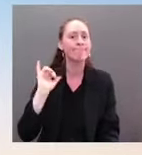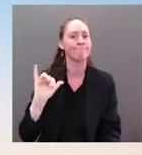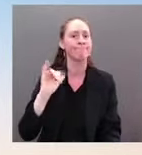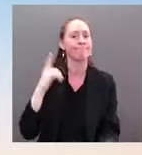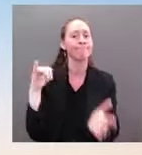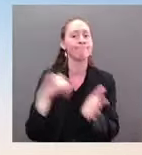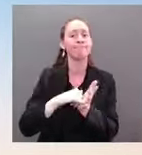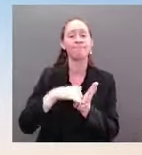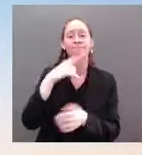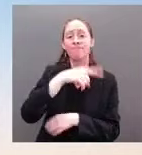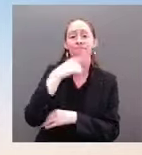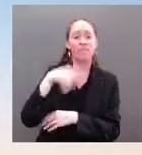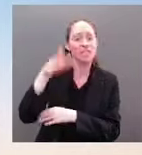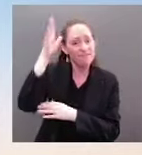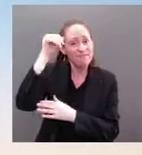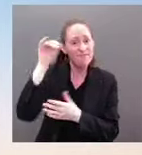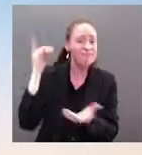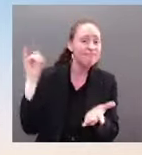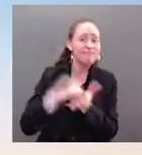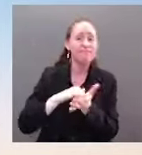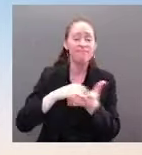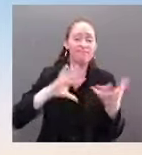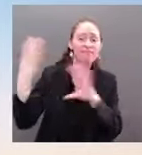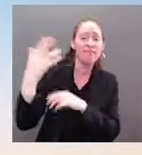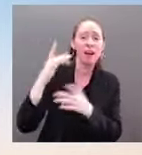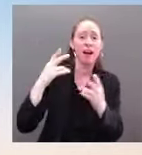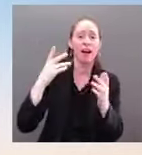Thank you. All right. Let me just first ask, for those of you in the aisles, if you're not...